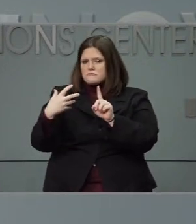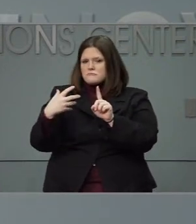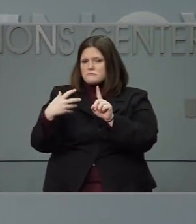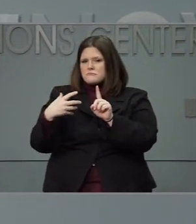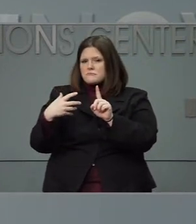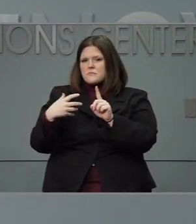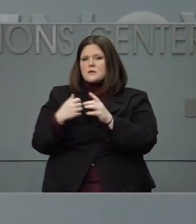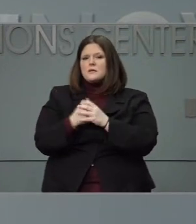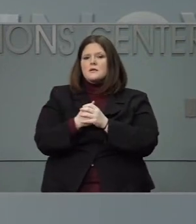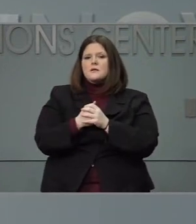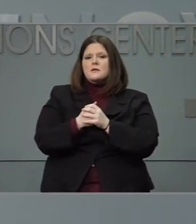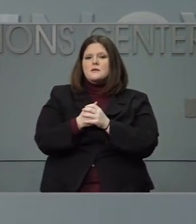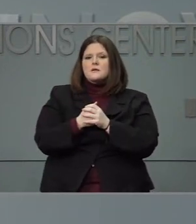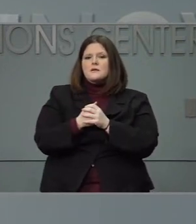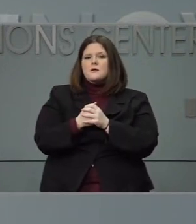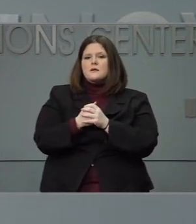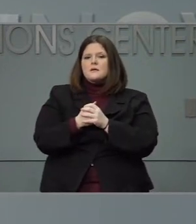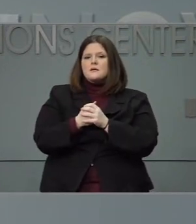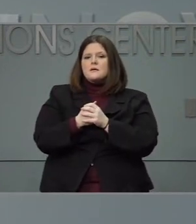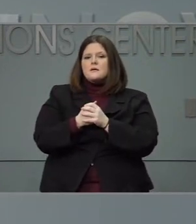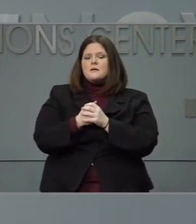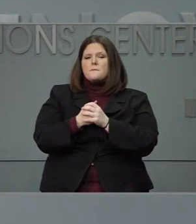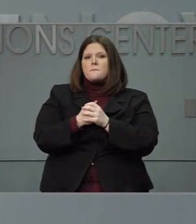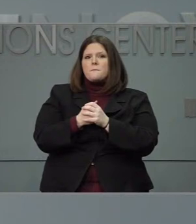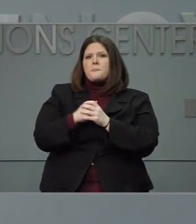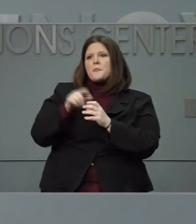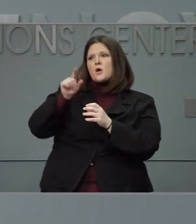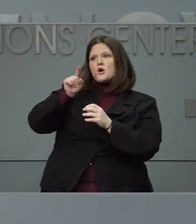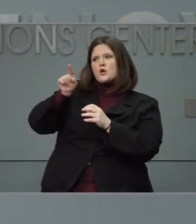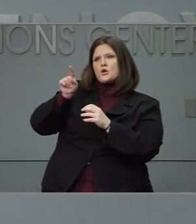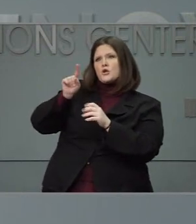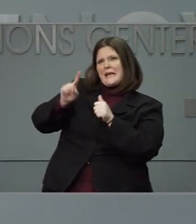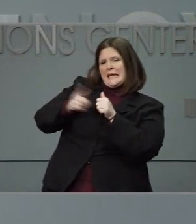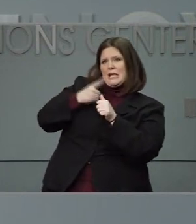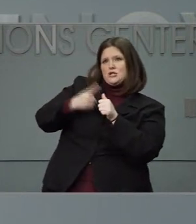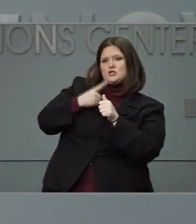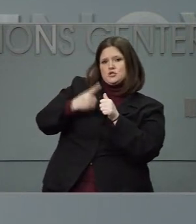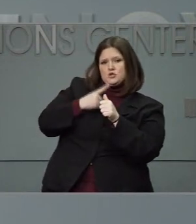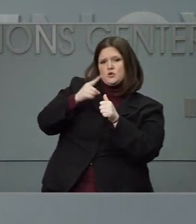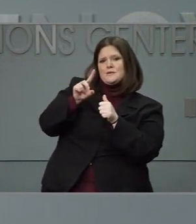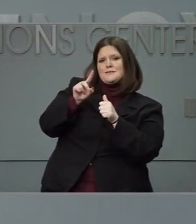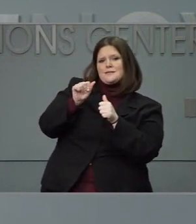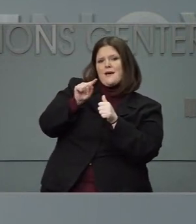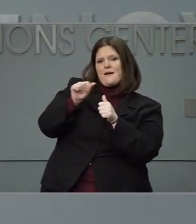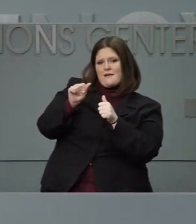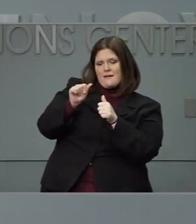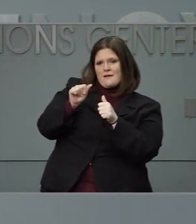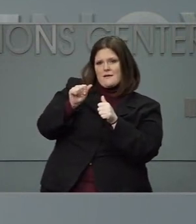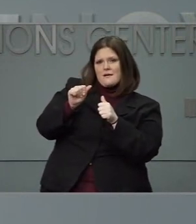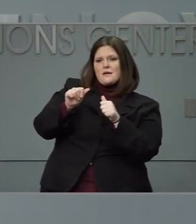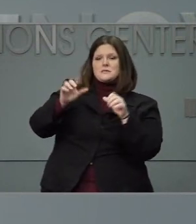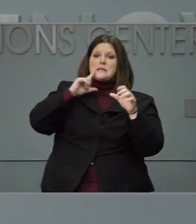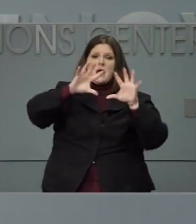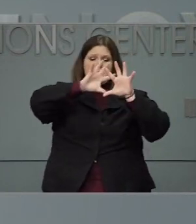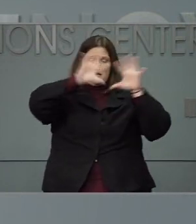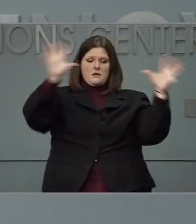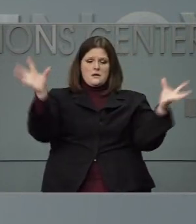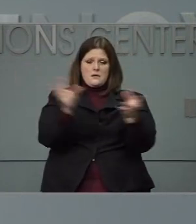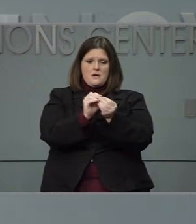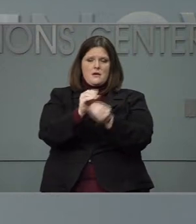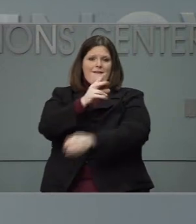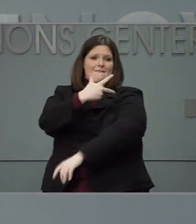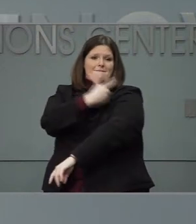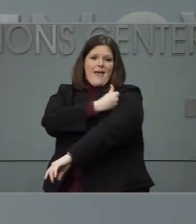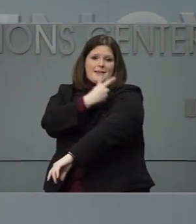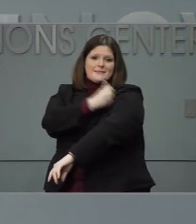vaccination data, the initial data show that about 80% of those who were vaccinated